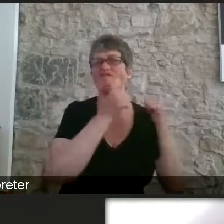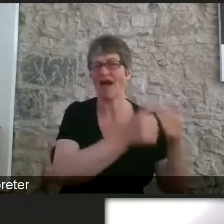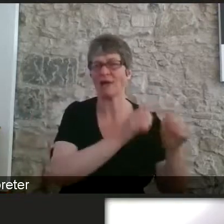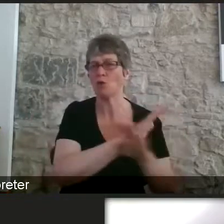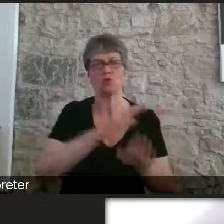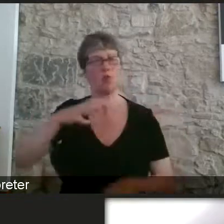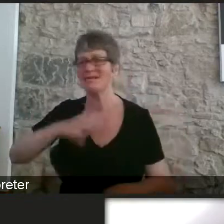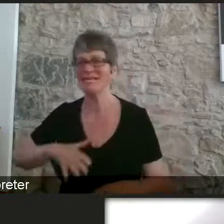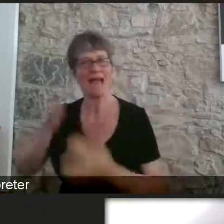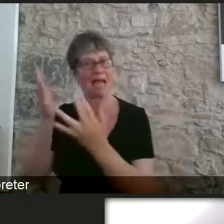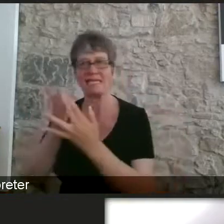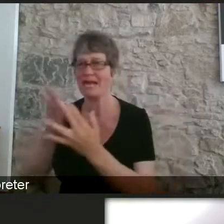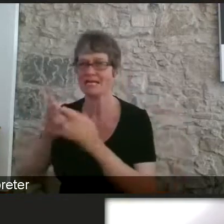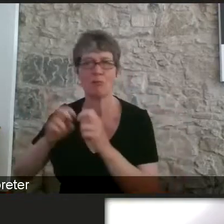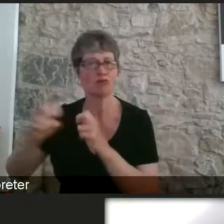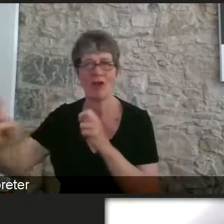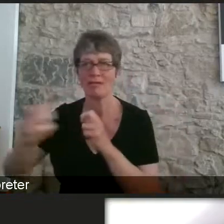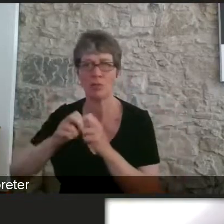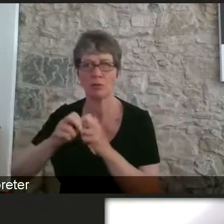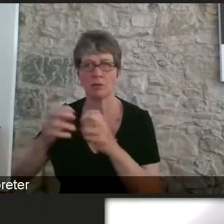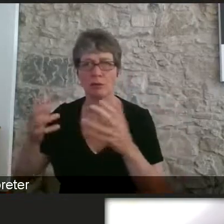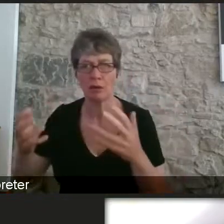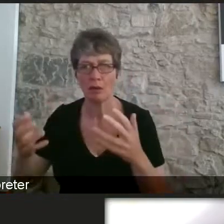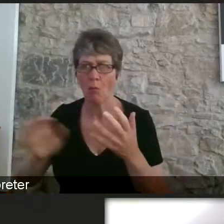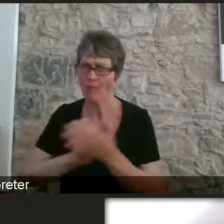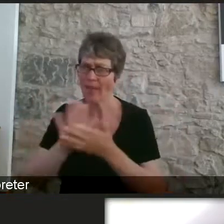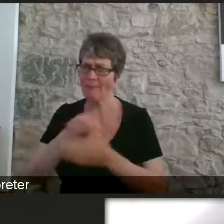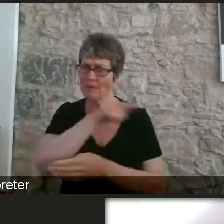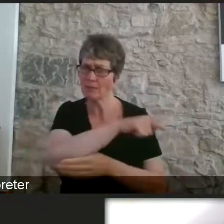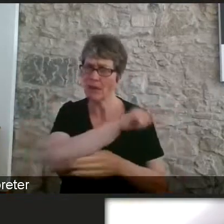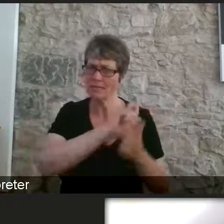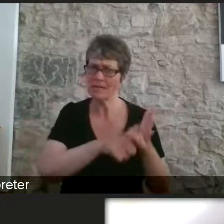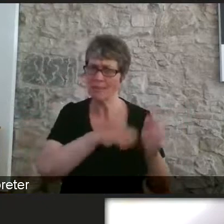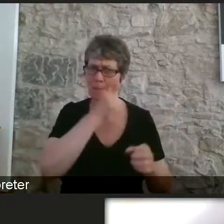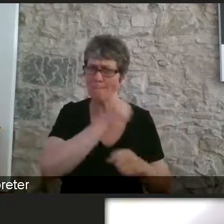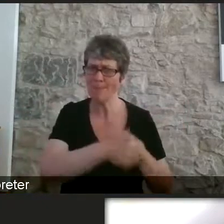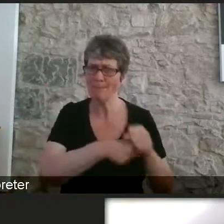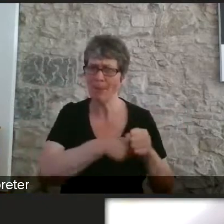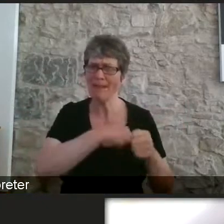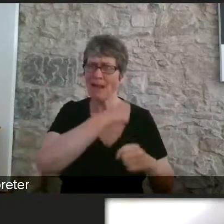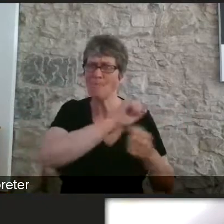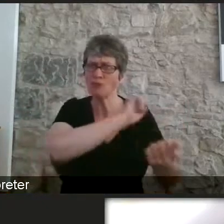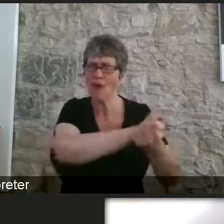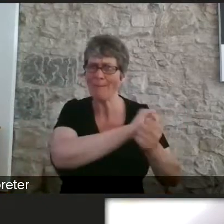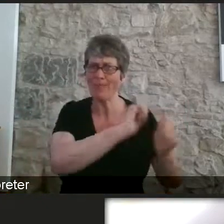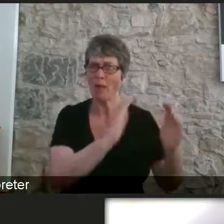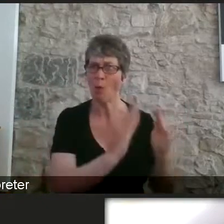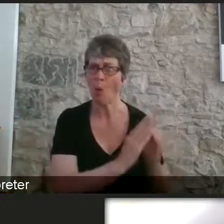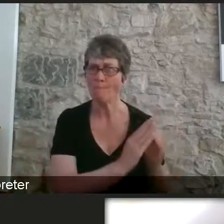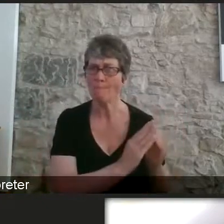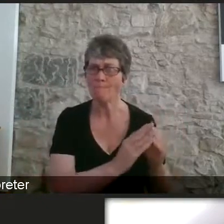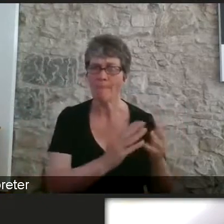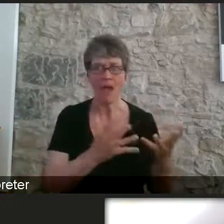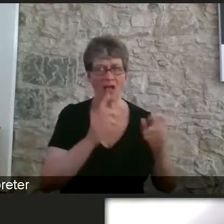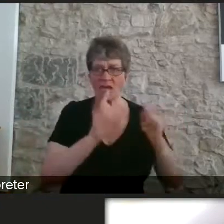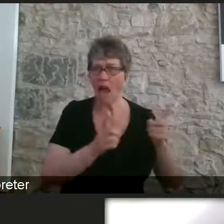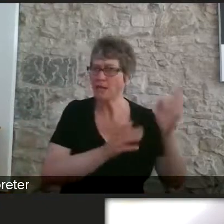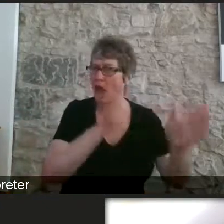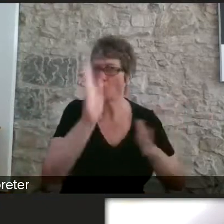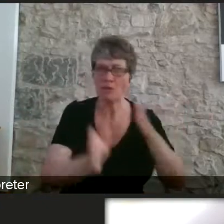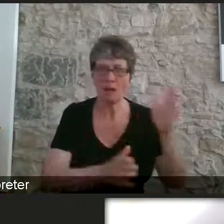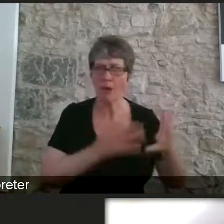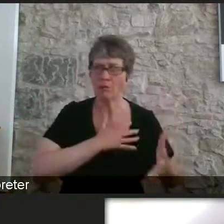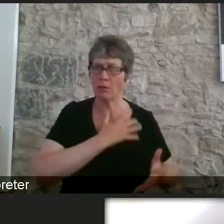this assumption that you know keep people in their homes and they can do a job and they're productive and that's all that matters. So I think there's some assumptions around that and